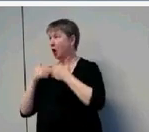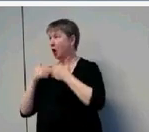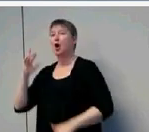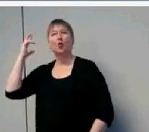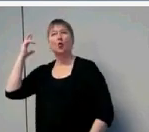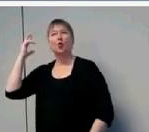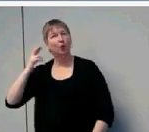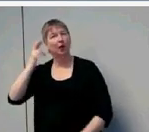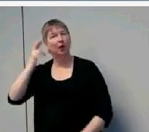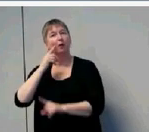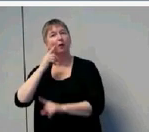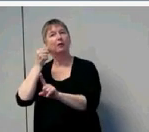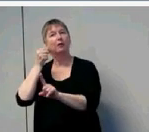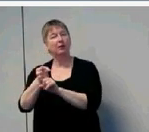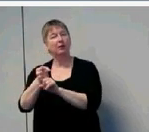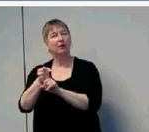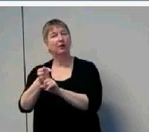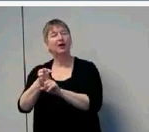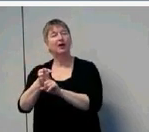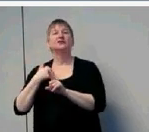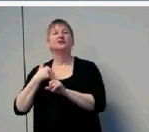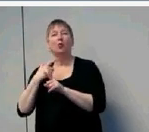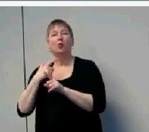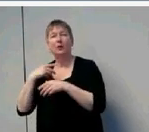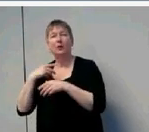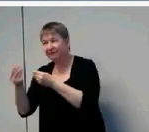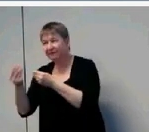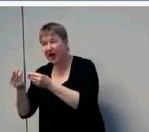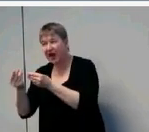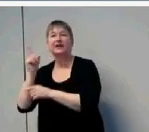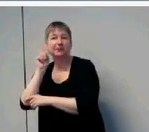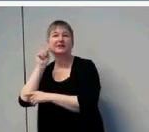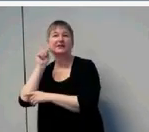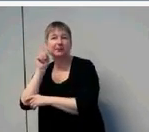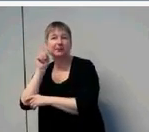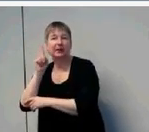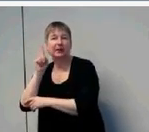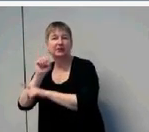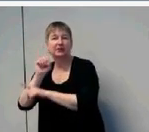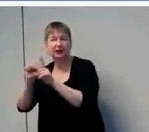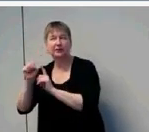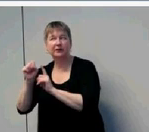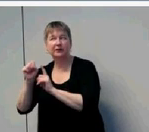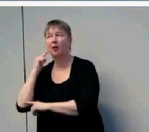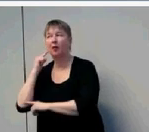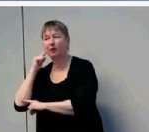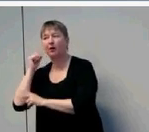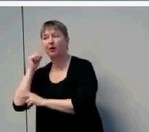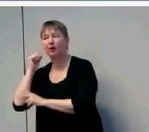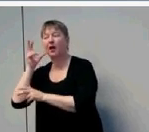risk. So using simulations that demonstrate the hearing aid benefit is highly recommended.